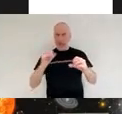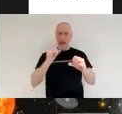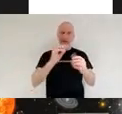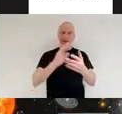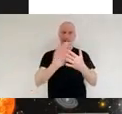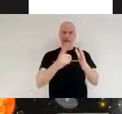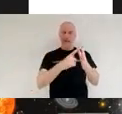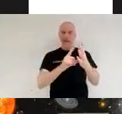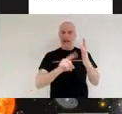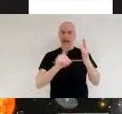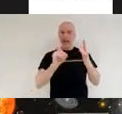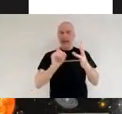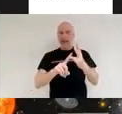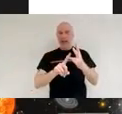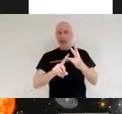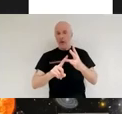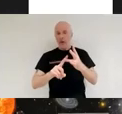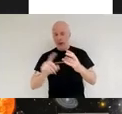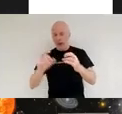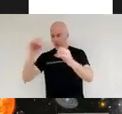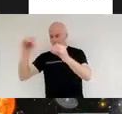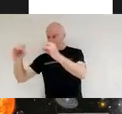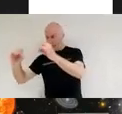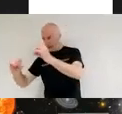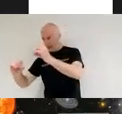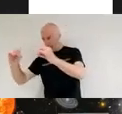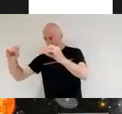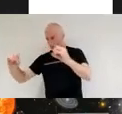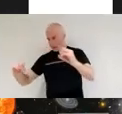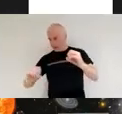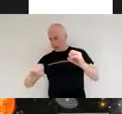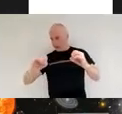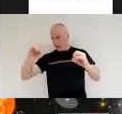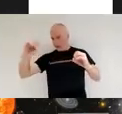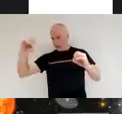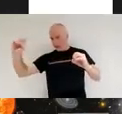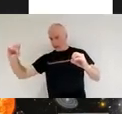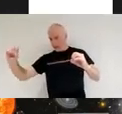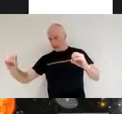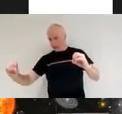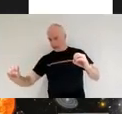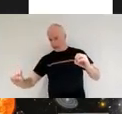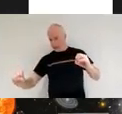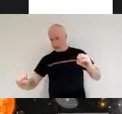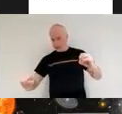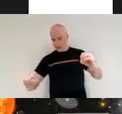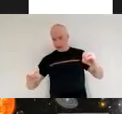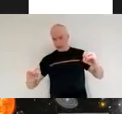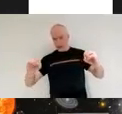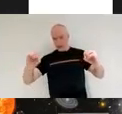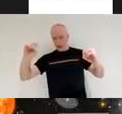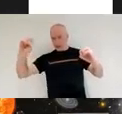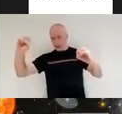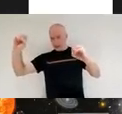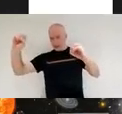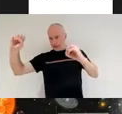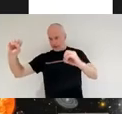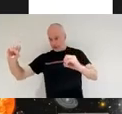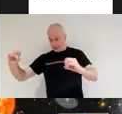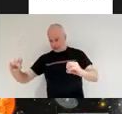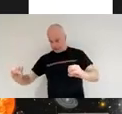around that lagrangian point and the reason for that is if it's in a halo orbit going around that point